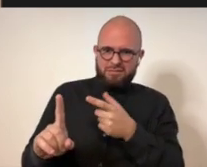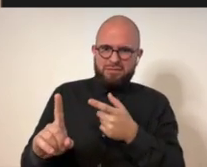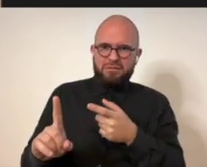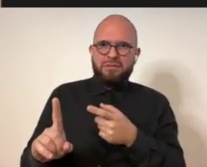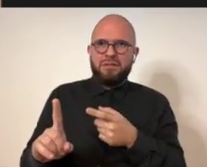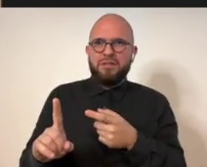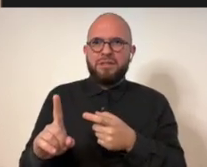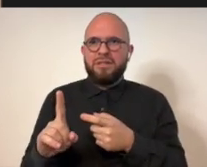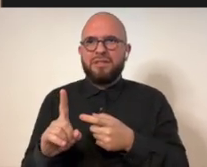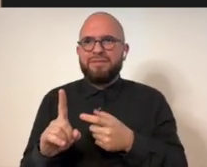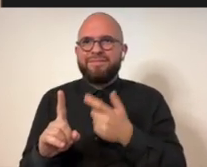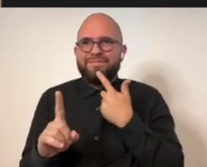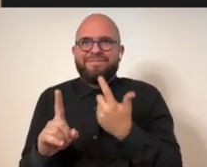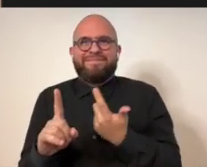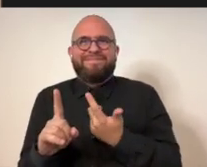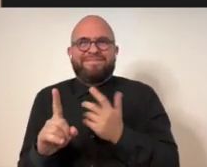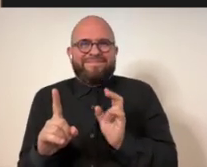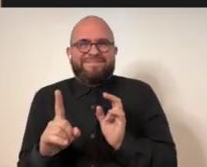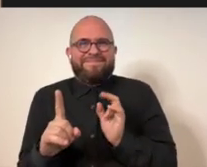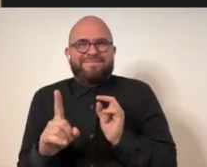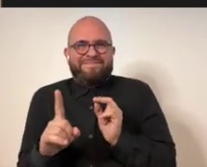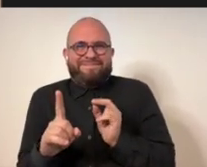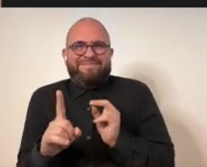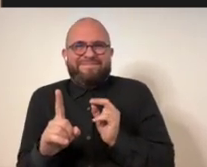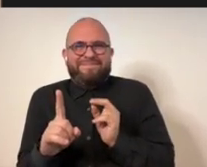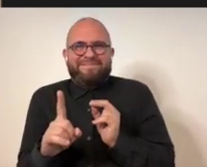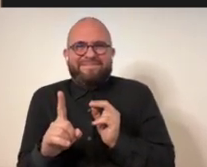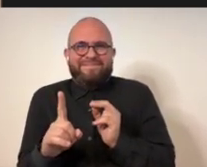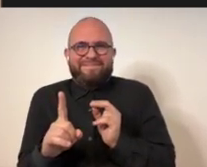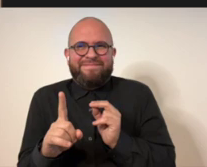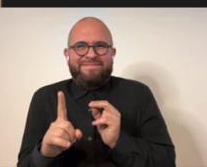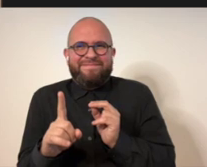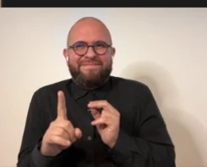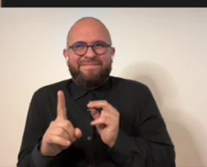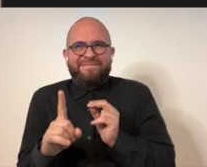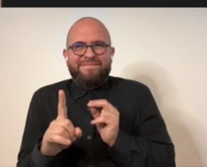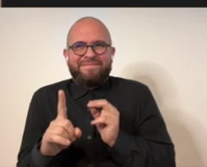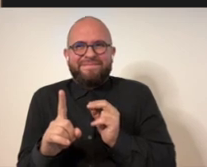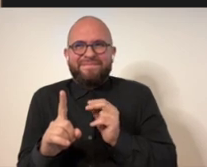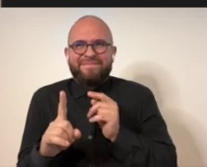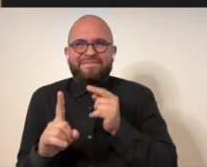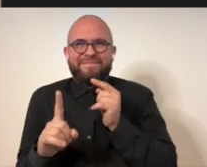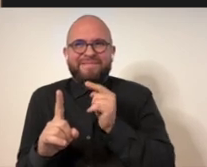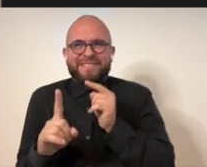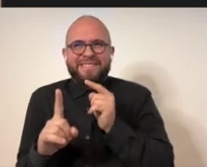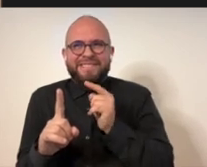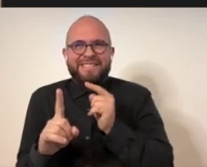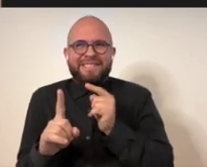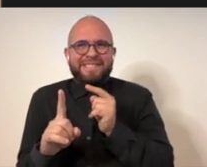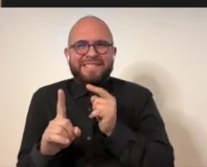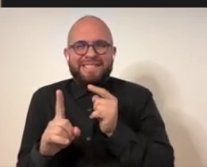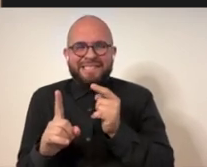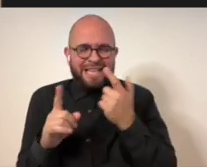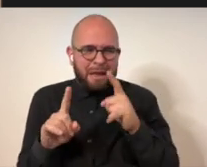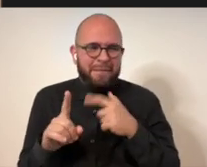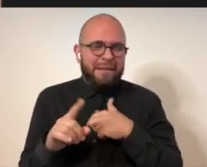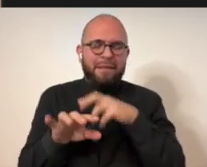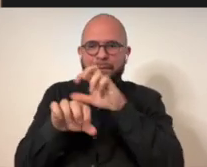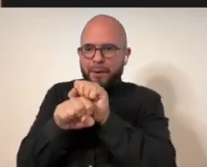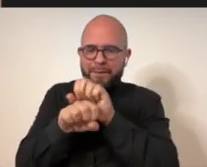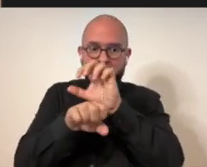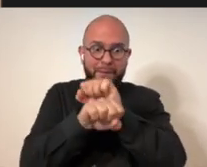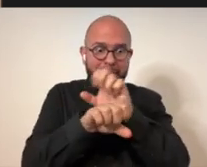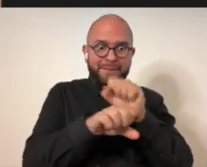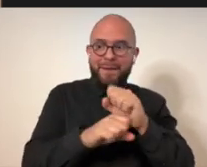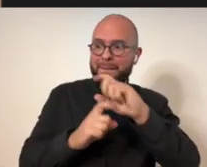And he just got totally, he didn't want to commit to it. And he didn't, you know,